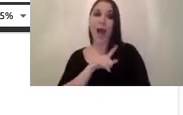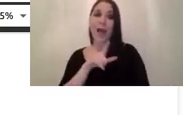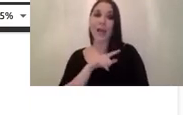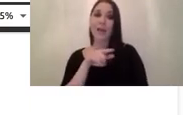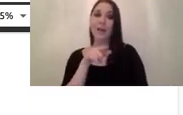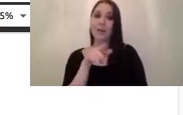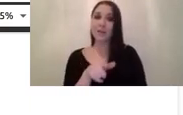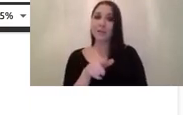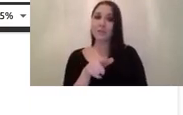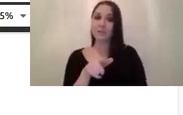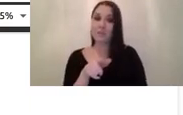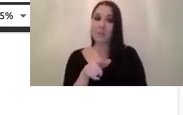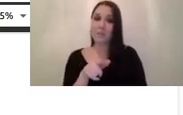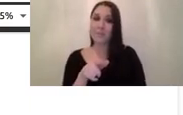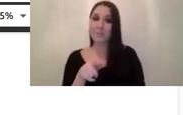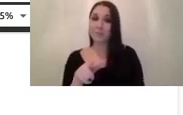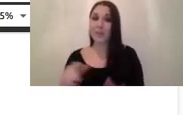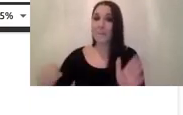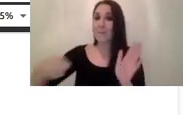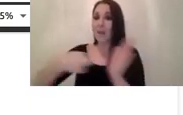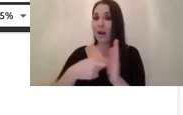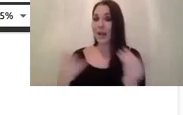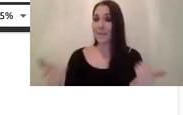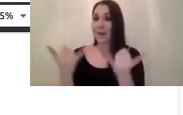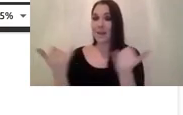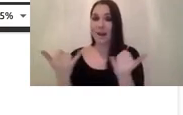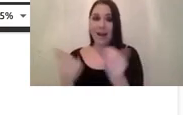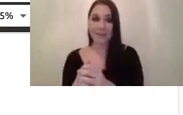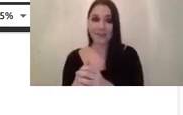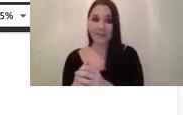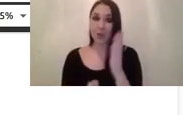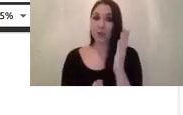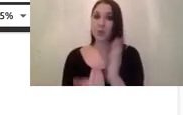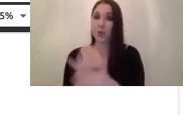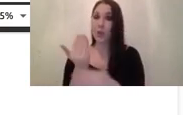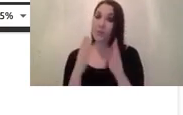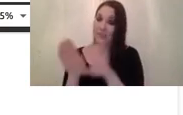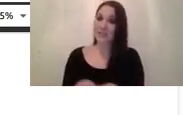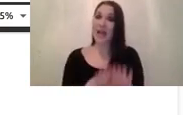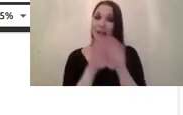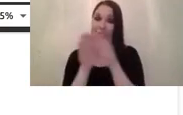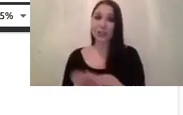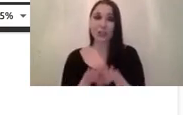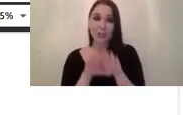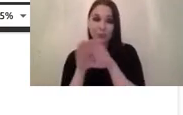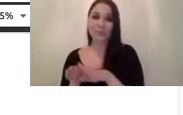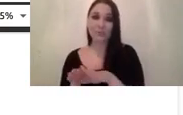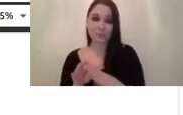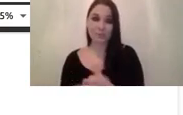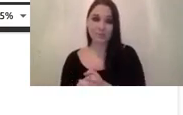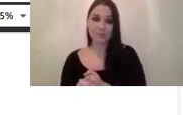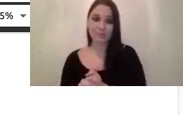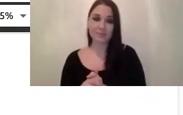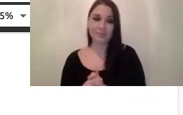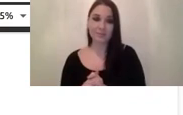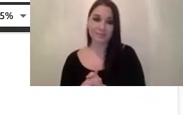first of all um it has become um one of the most common standards it's also pretty new